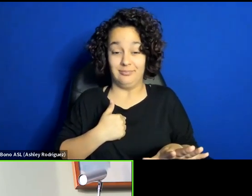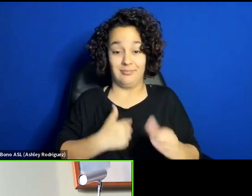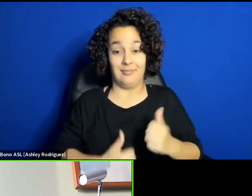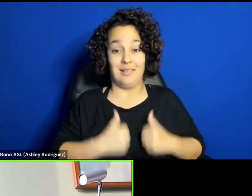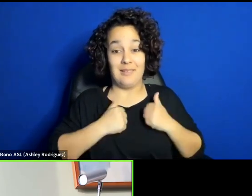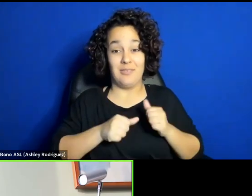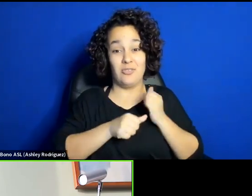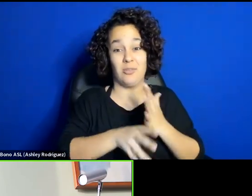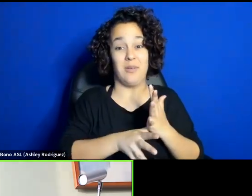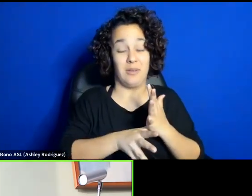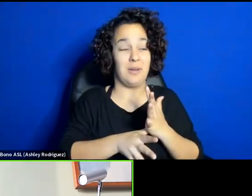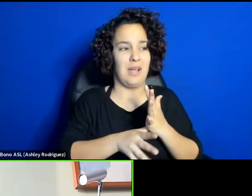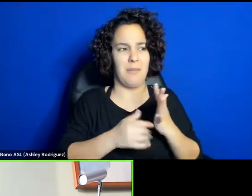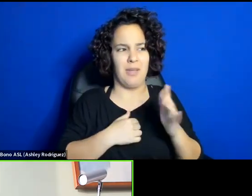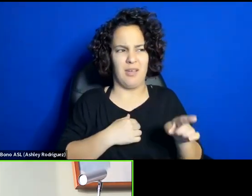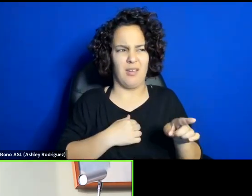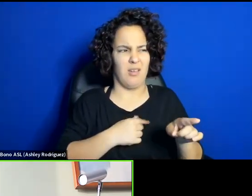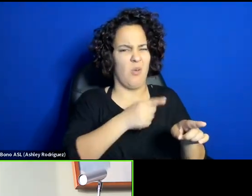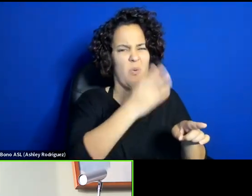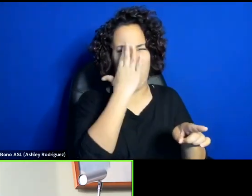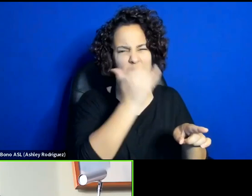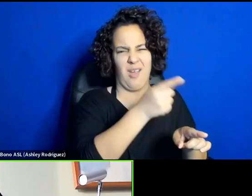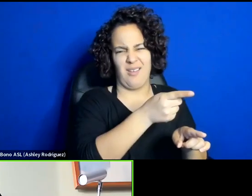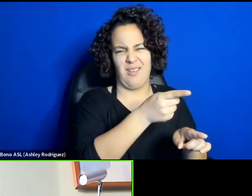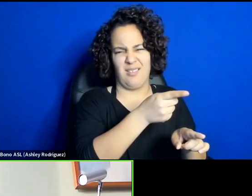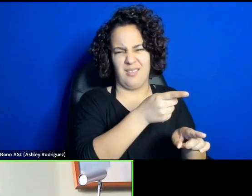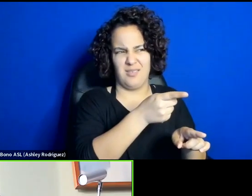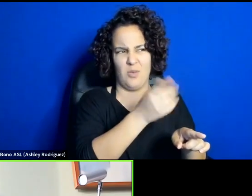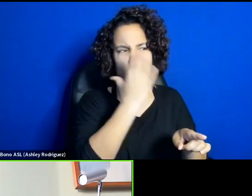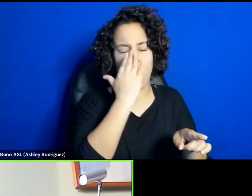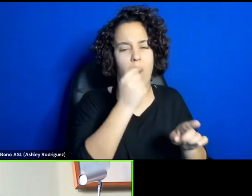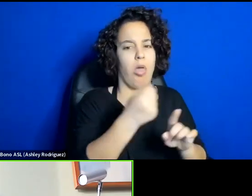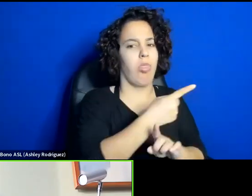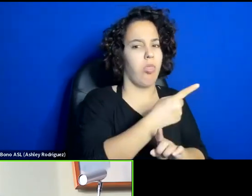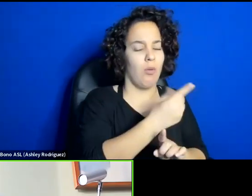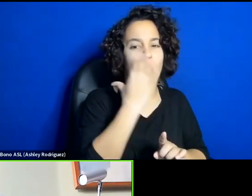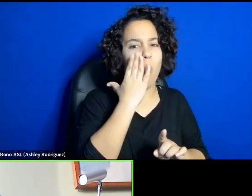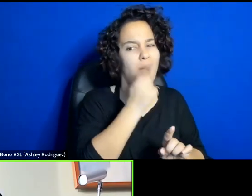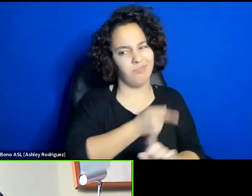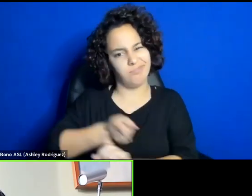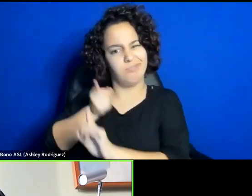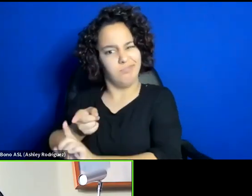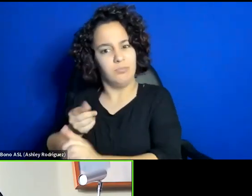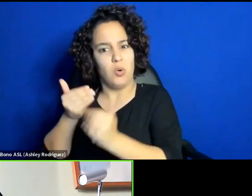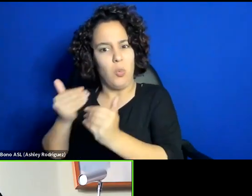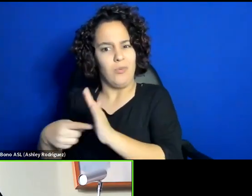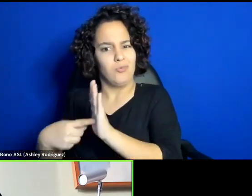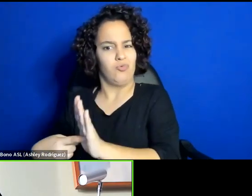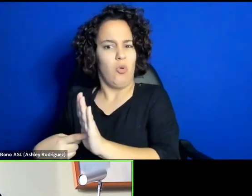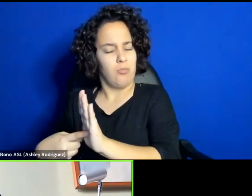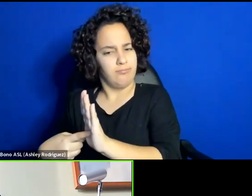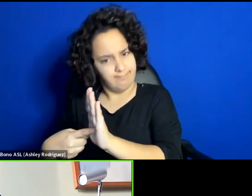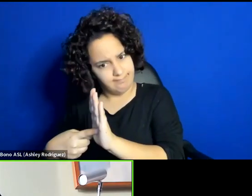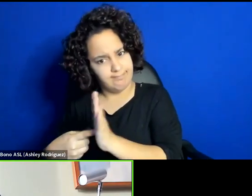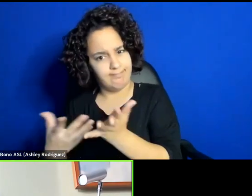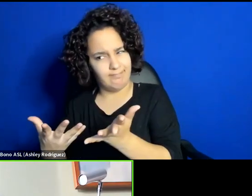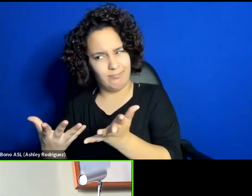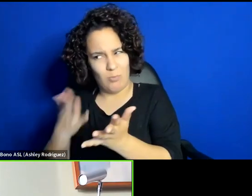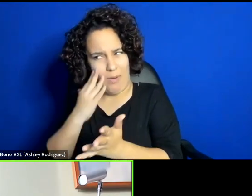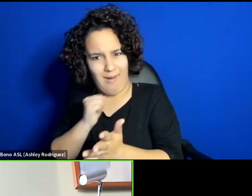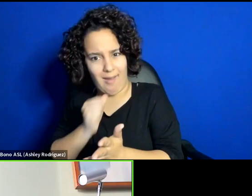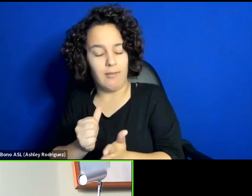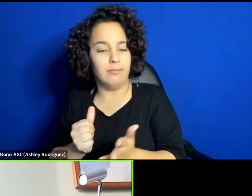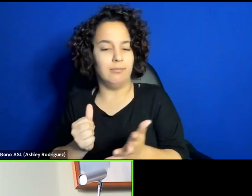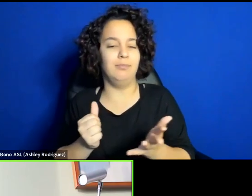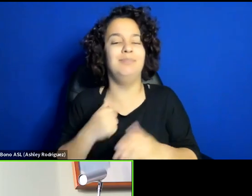don't we directly say what we wouldn't say I don't really get it. So that is one big shift that I noticed in conversations